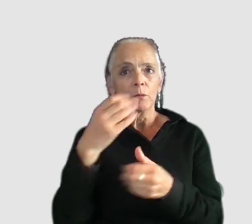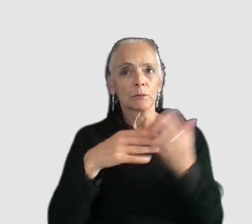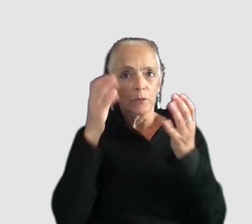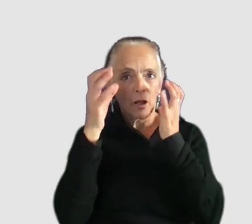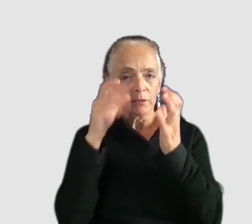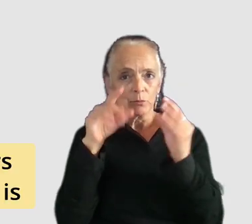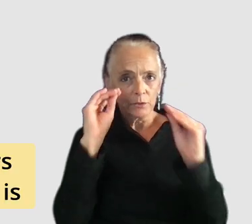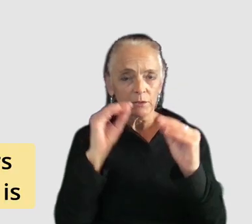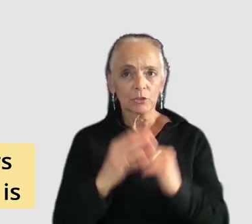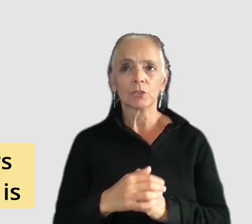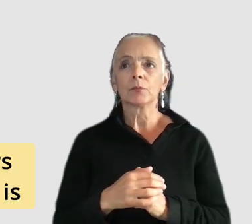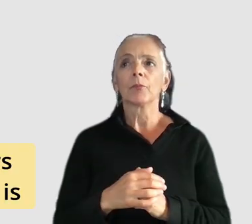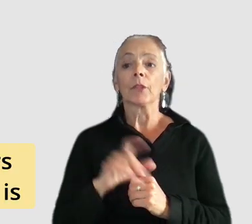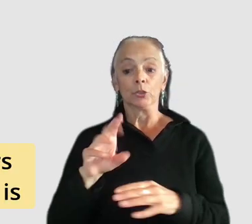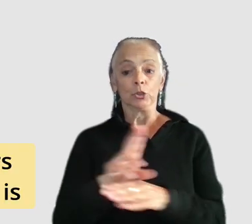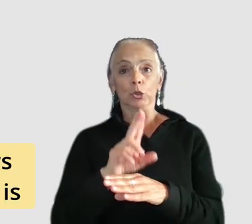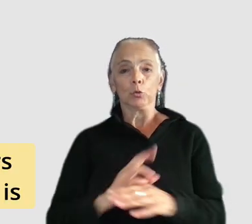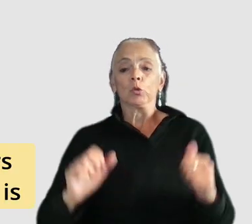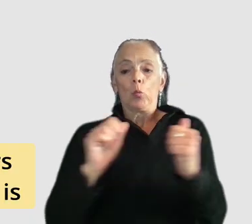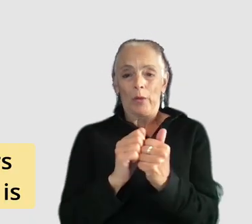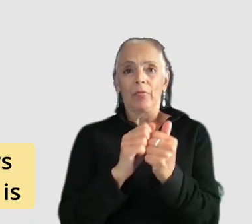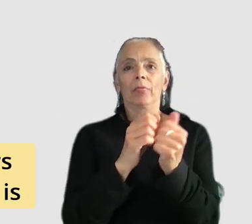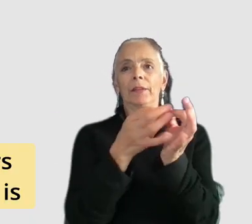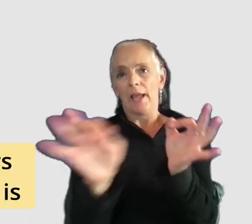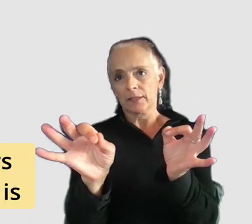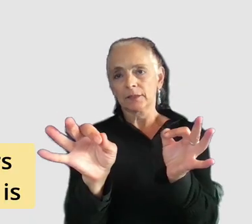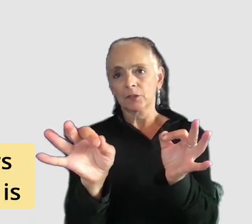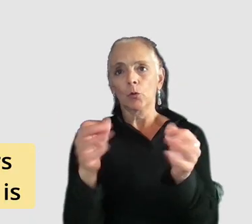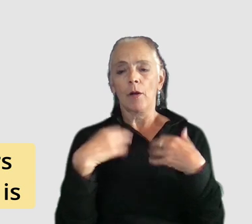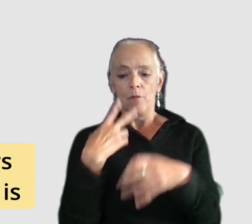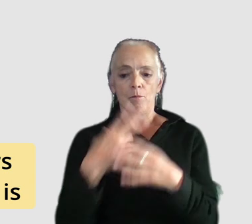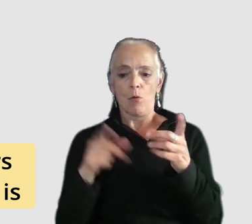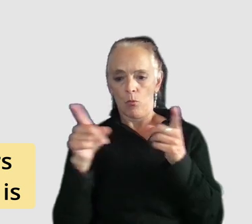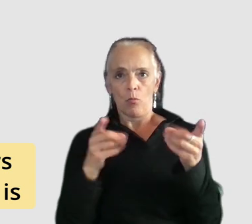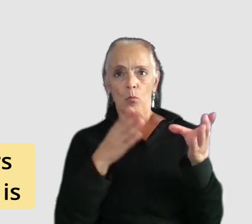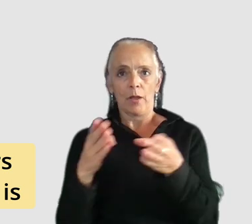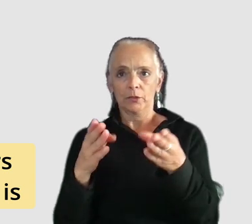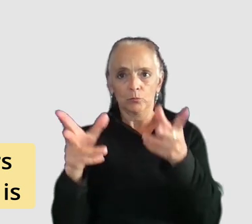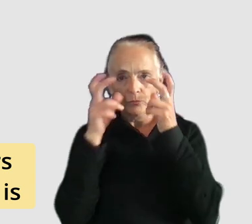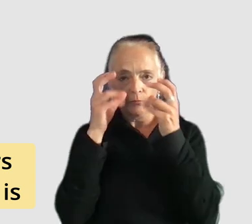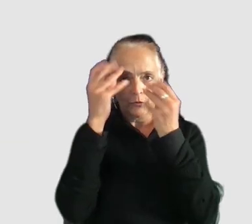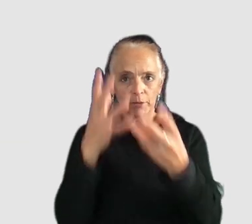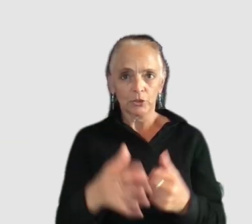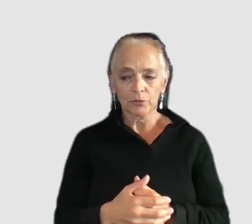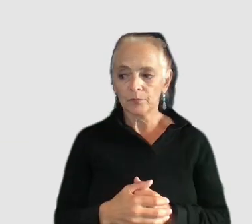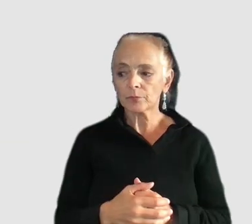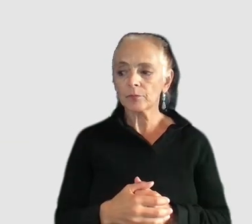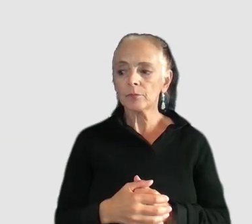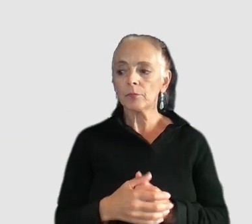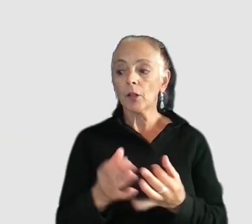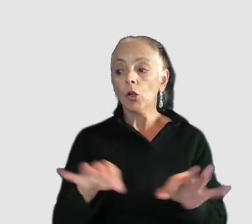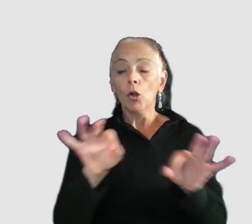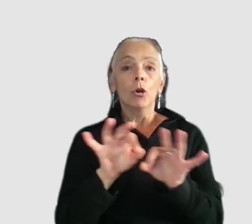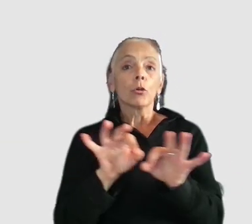teaching them they should be used alongside the text so players have two ways of receiving that information which is especially crucial